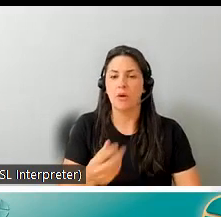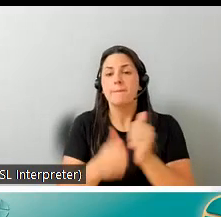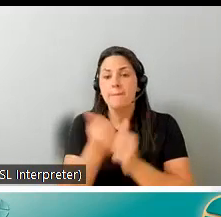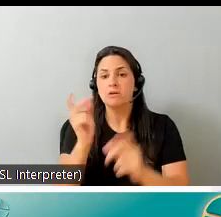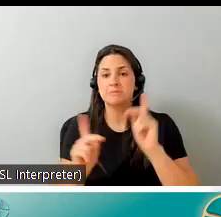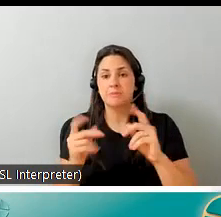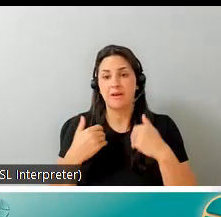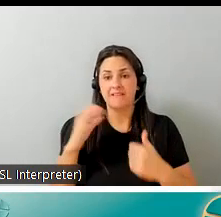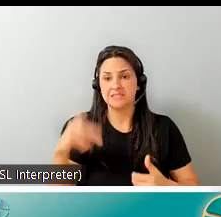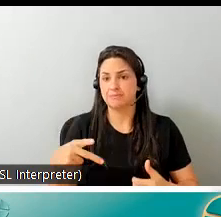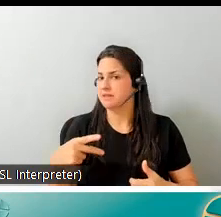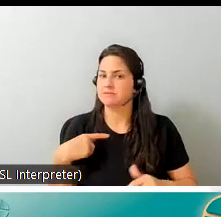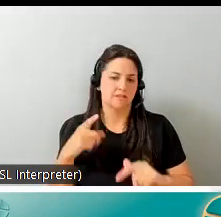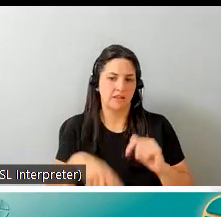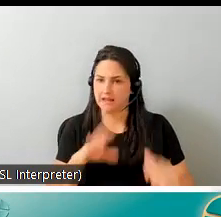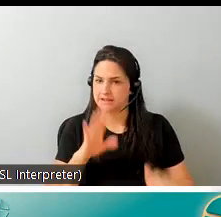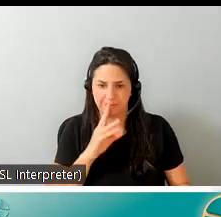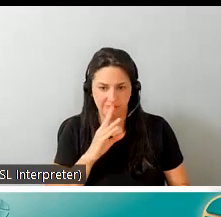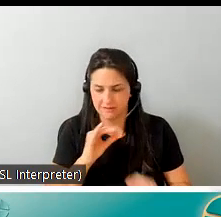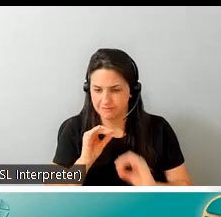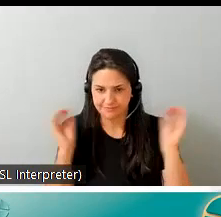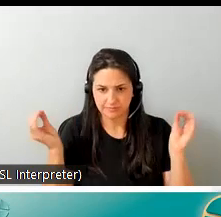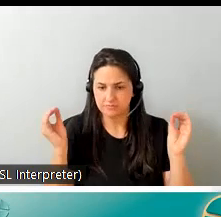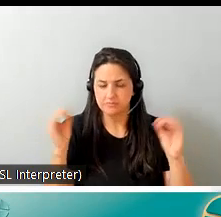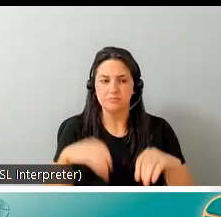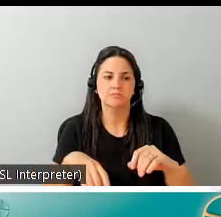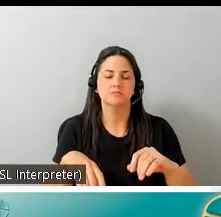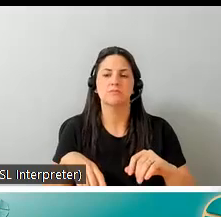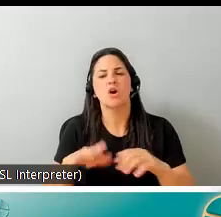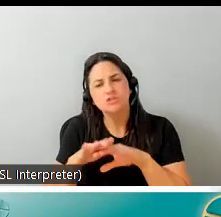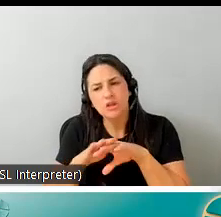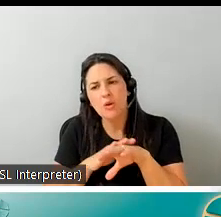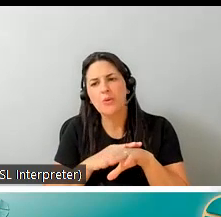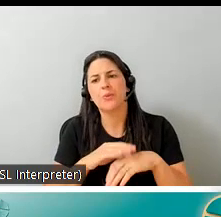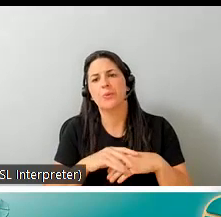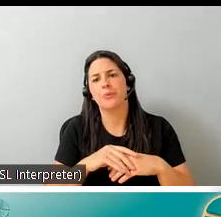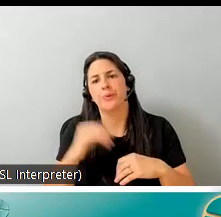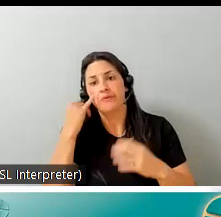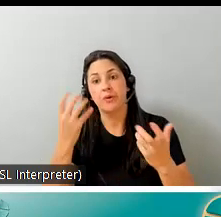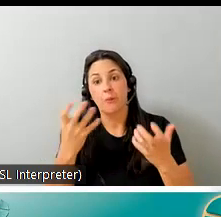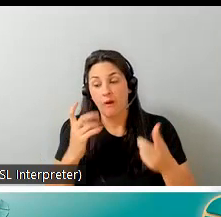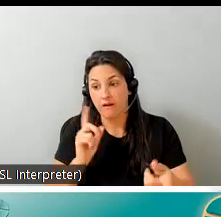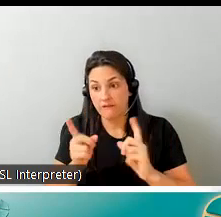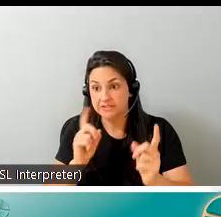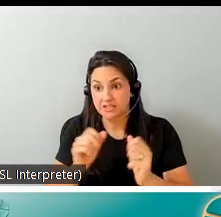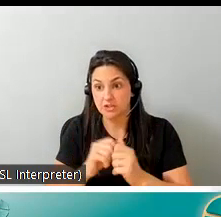palsy i've met cannot speak at all uh it's very slow and if you want to have a conversation with with christine you have to be